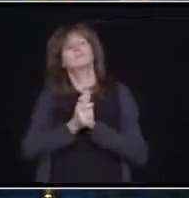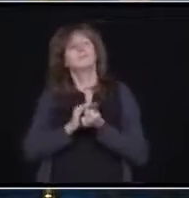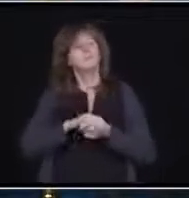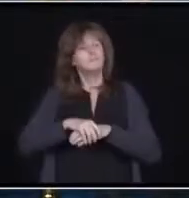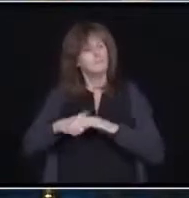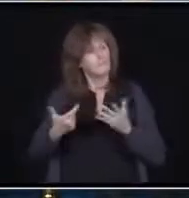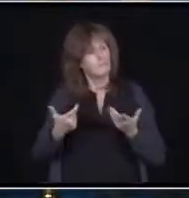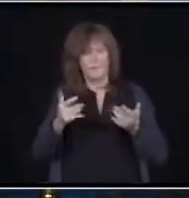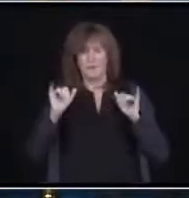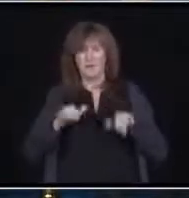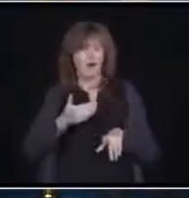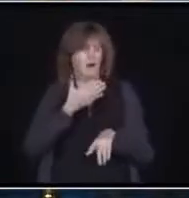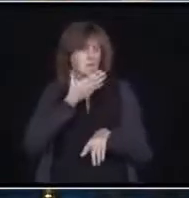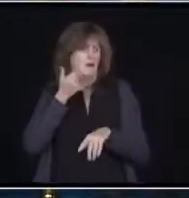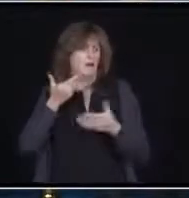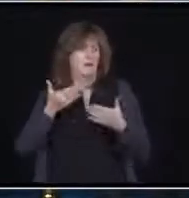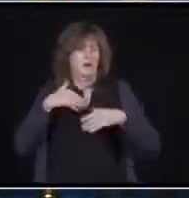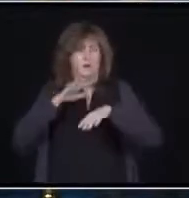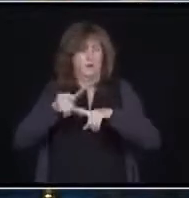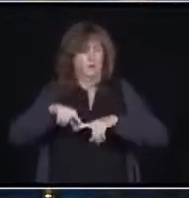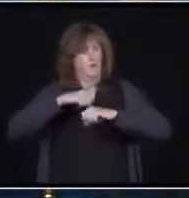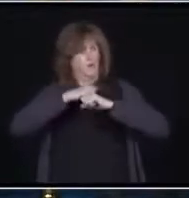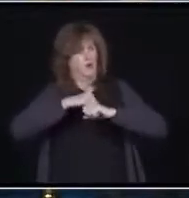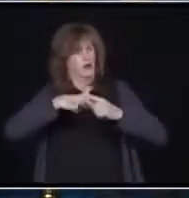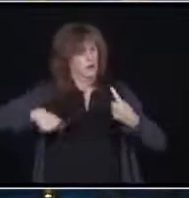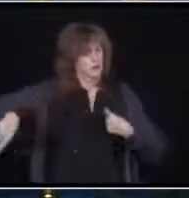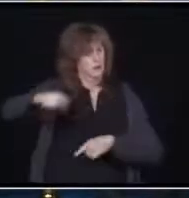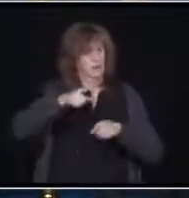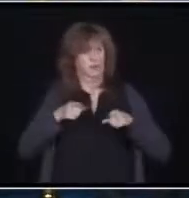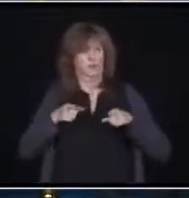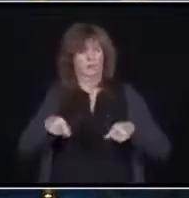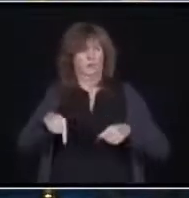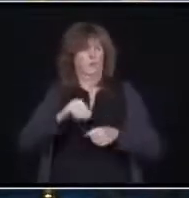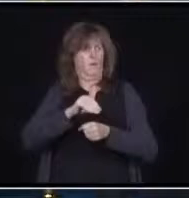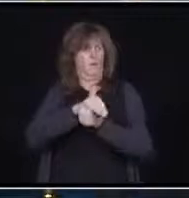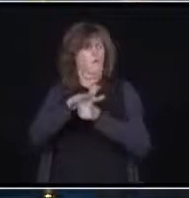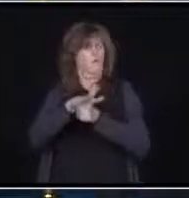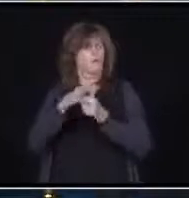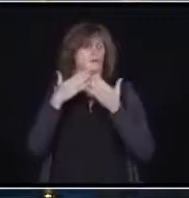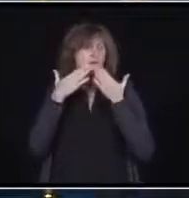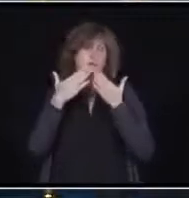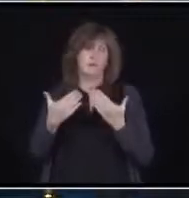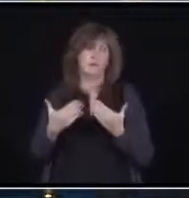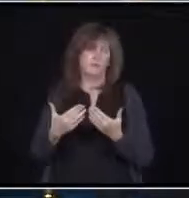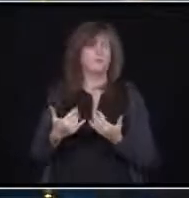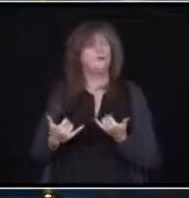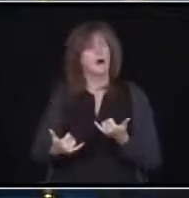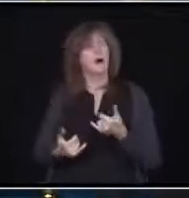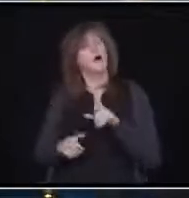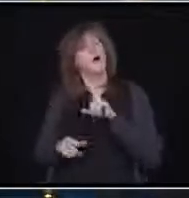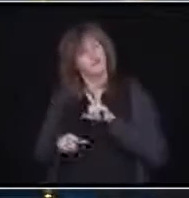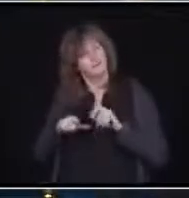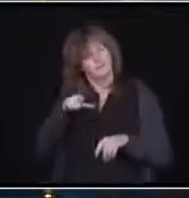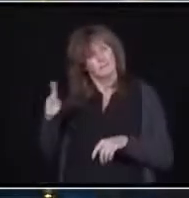protect each other during this outbreak. Thank you and I will now pass it over to Minister Fullerton.